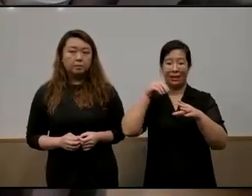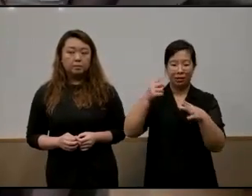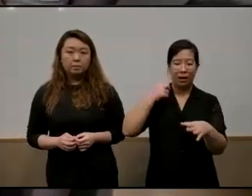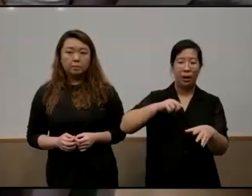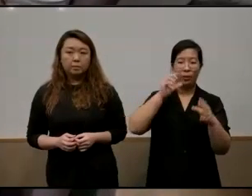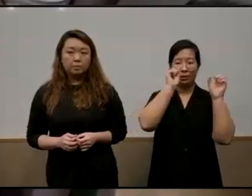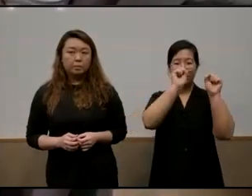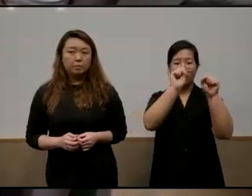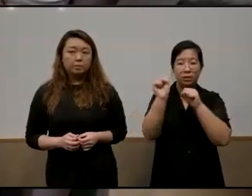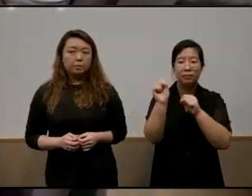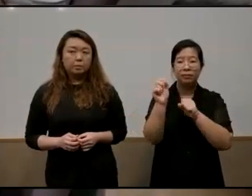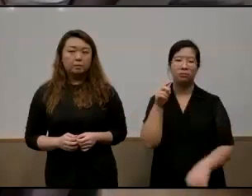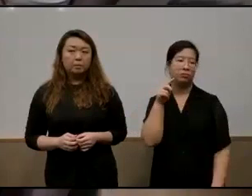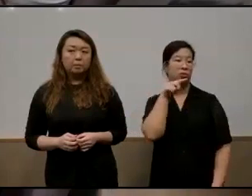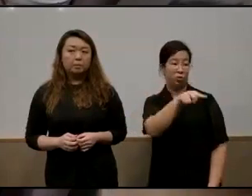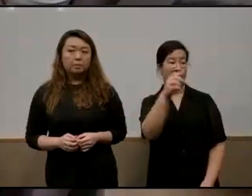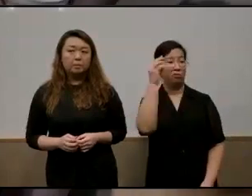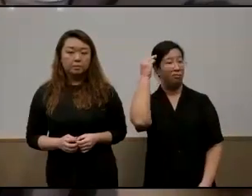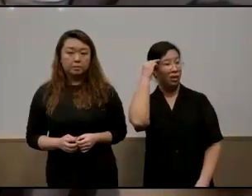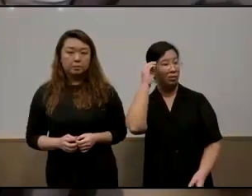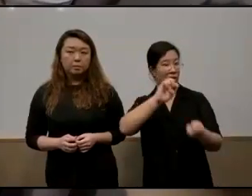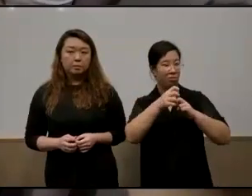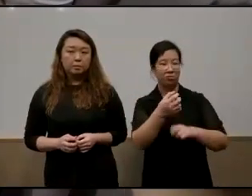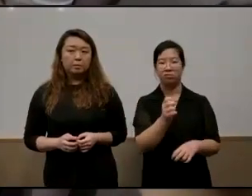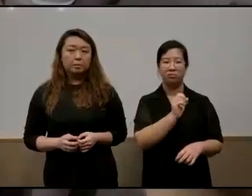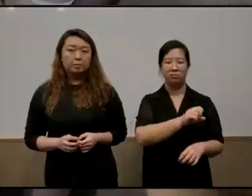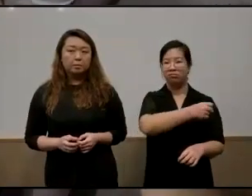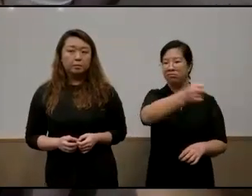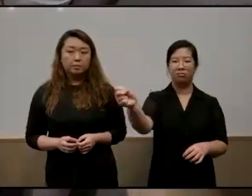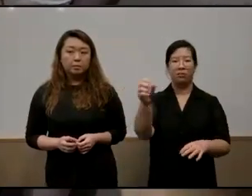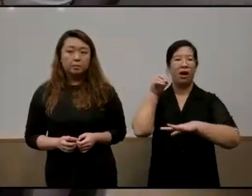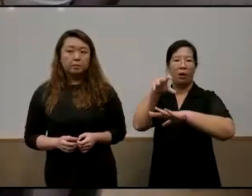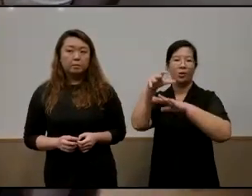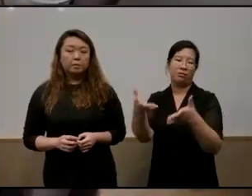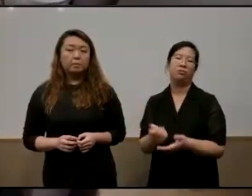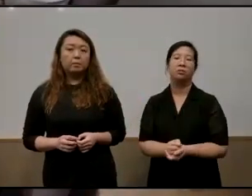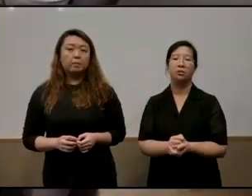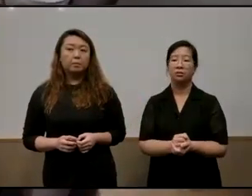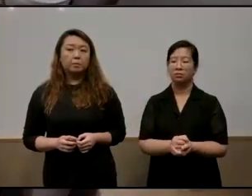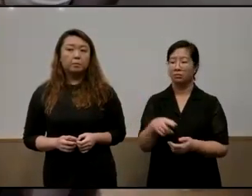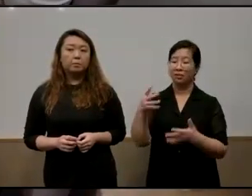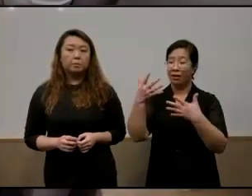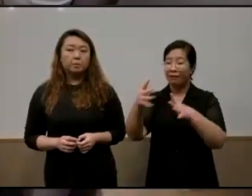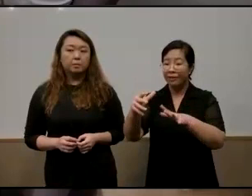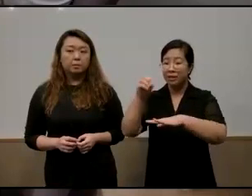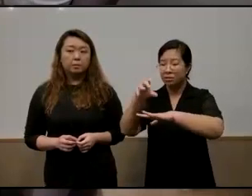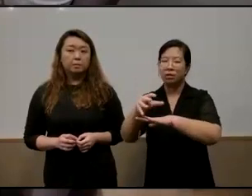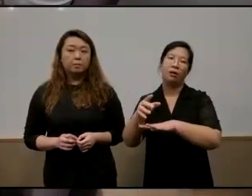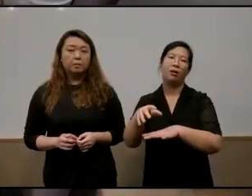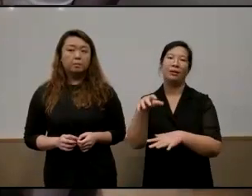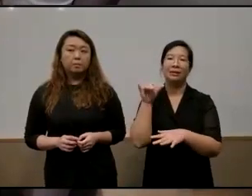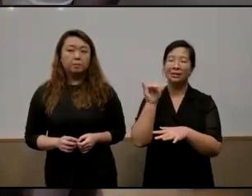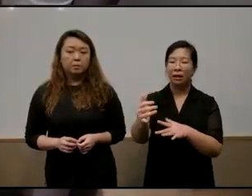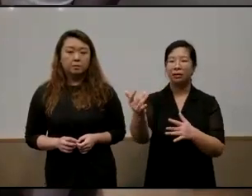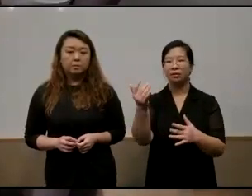that okay you are mental let me send you to see a counselor okay if you're still not well we'll see you to send you to see a